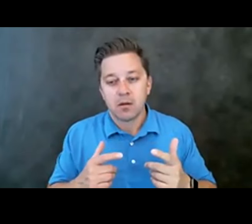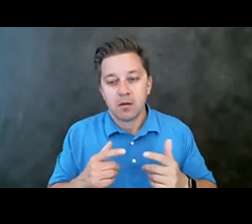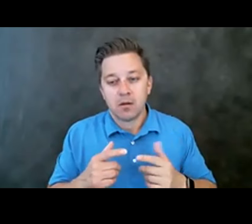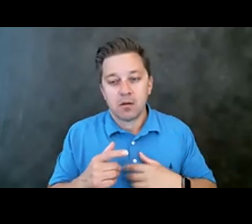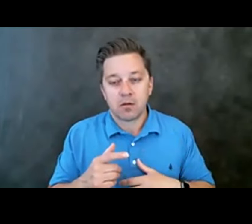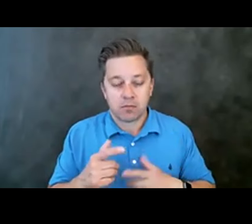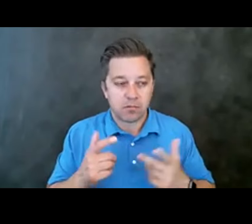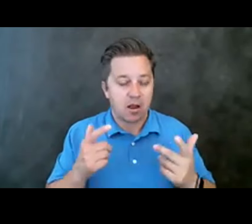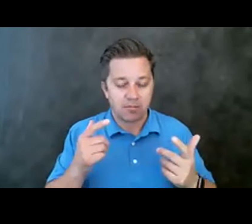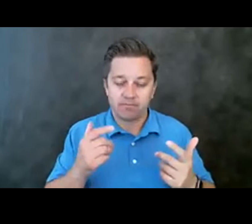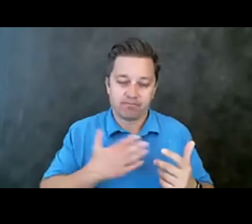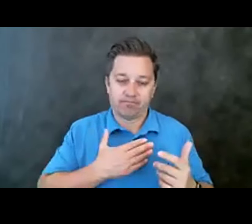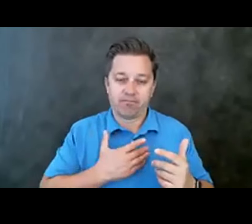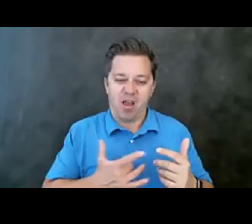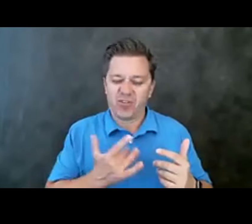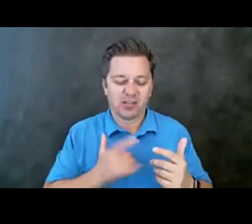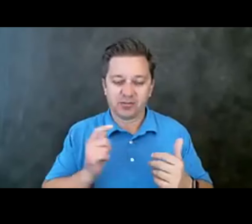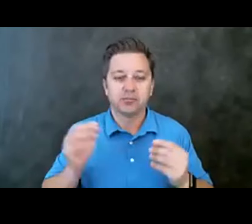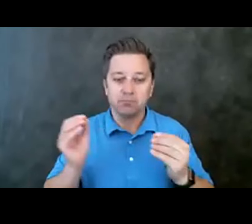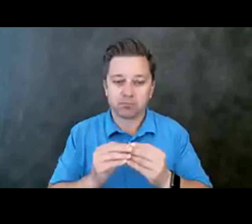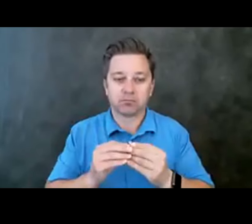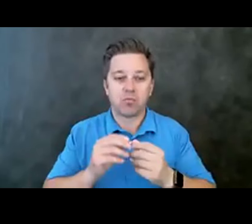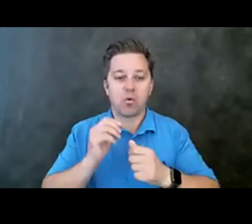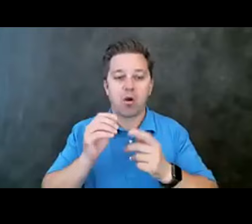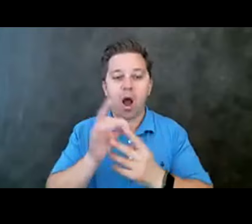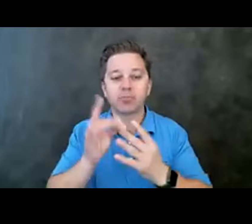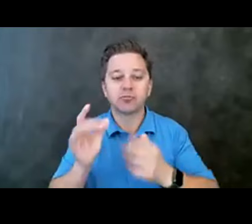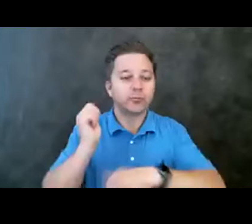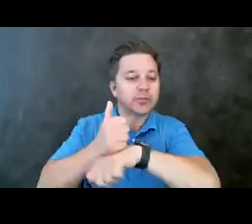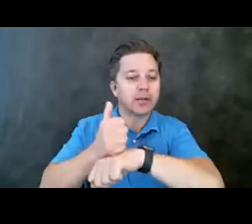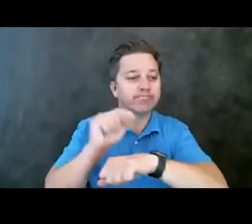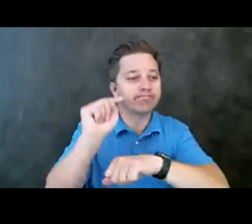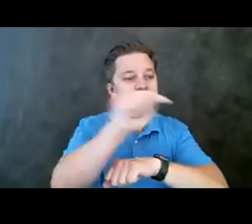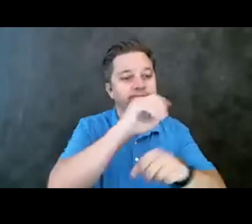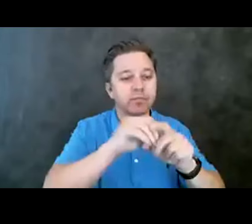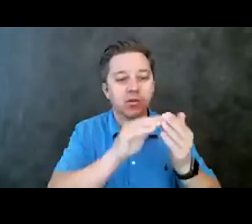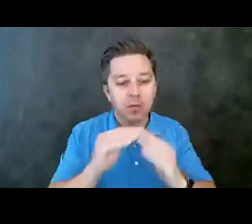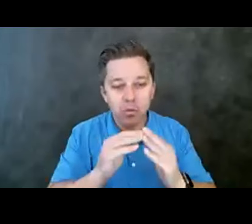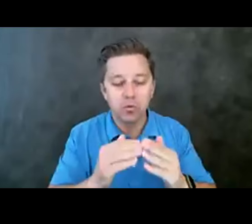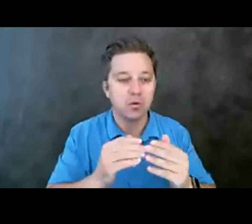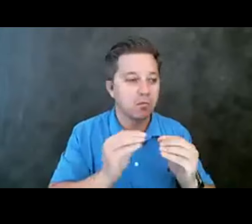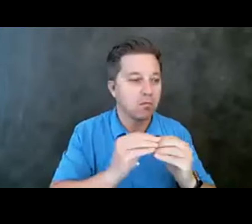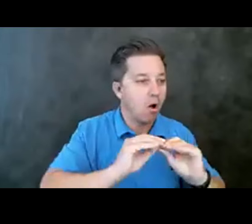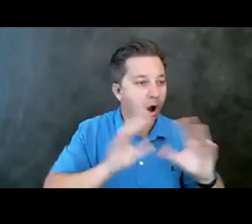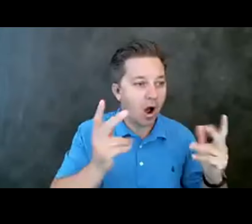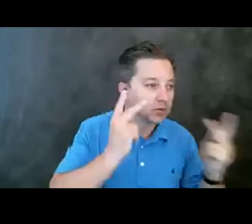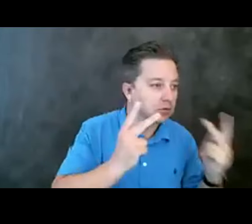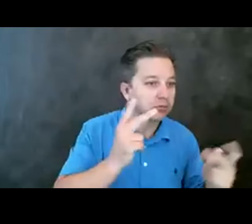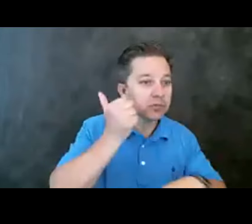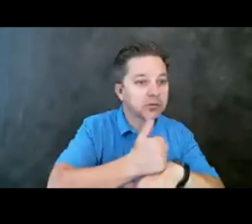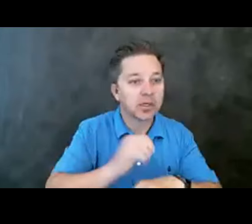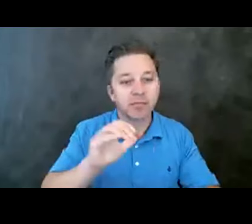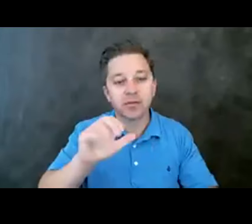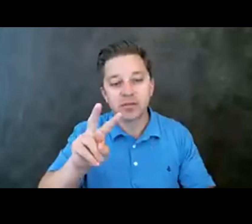them more accessible, have them more often, have more, uh, visibility in the communities. Again, at CVS, at Walgreens, um, you know,